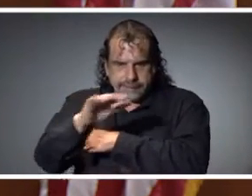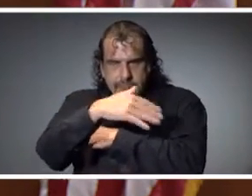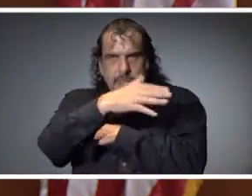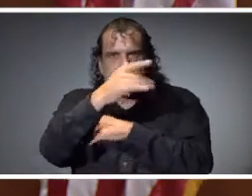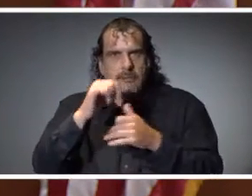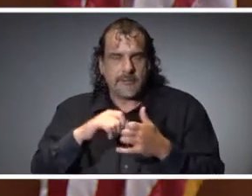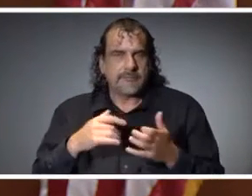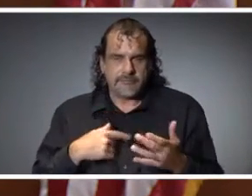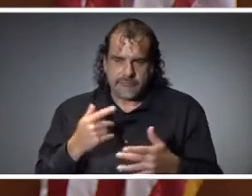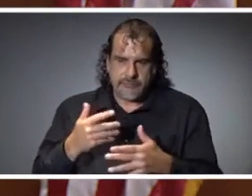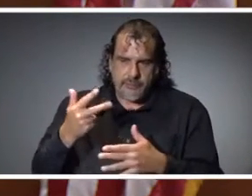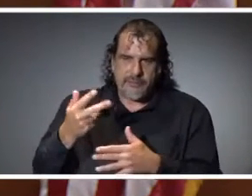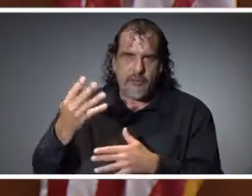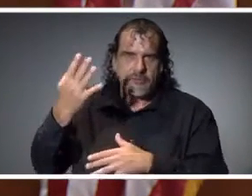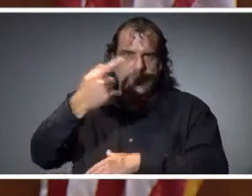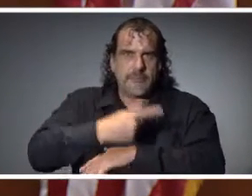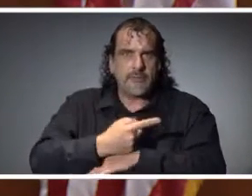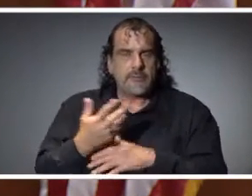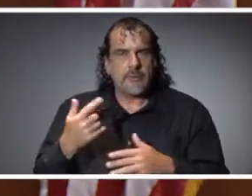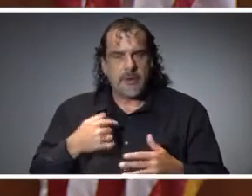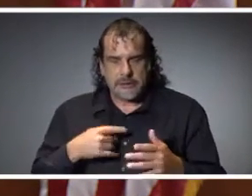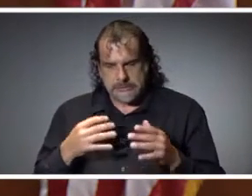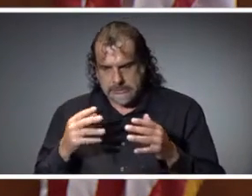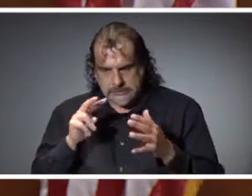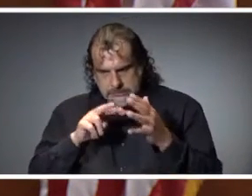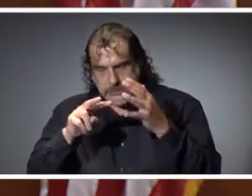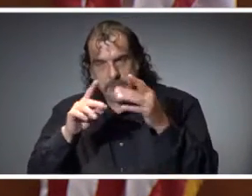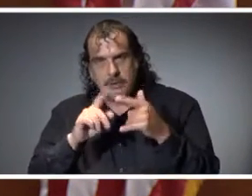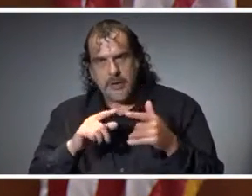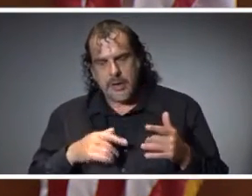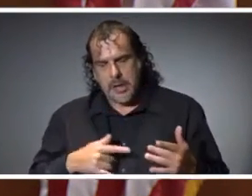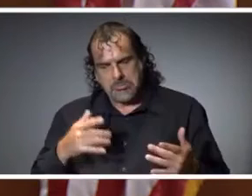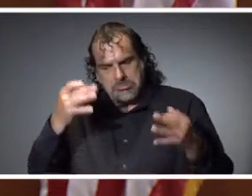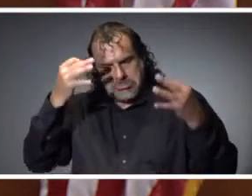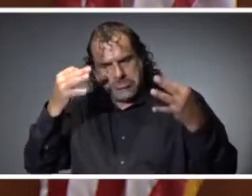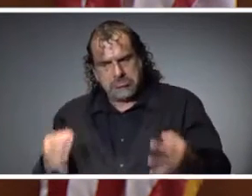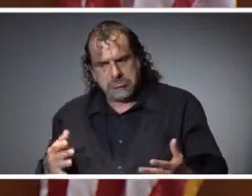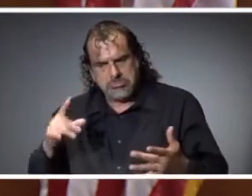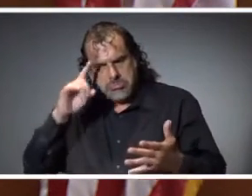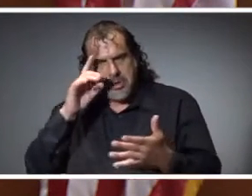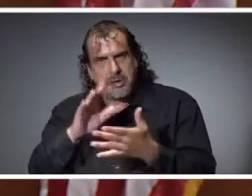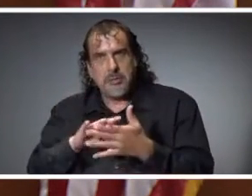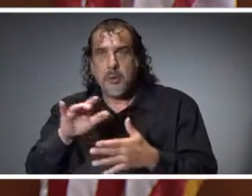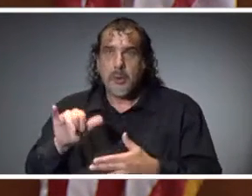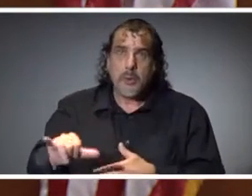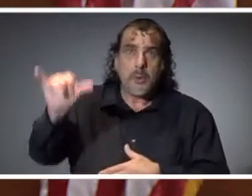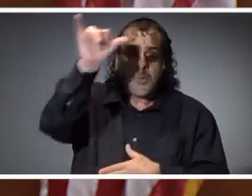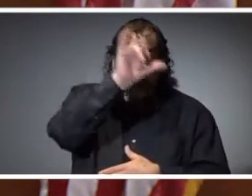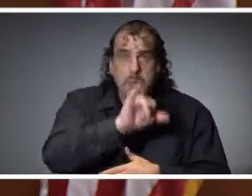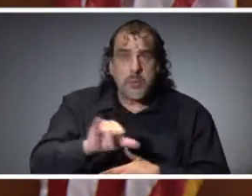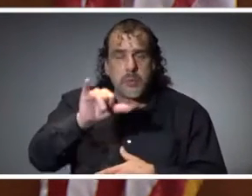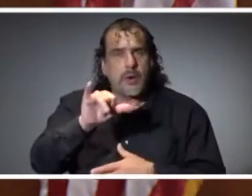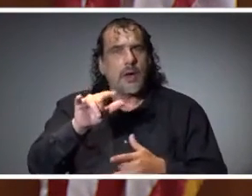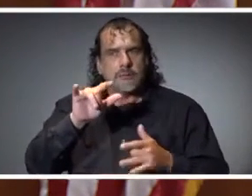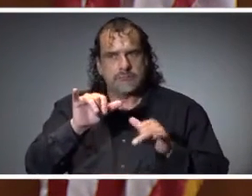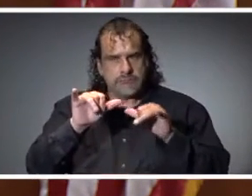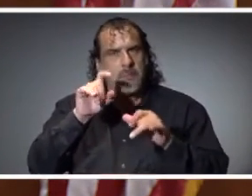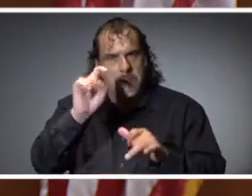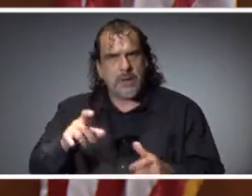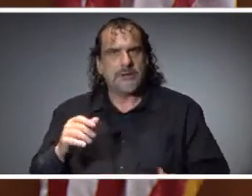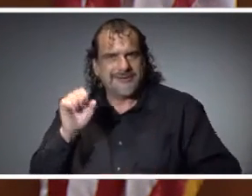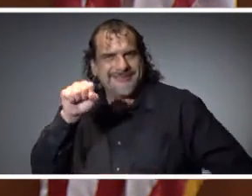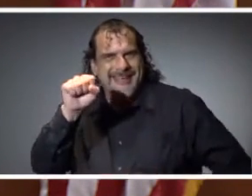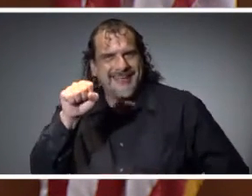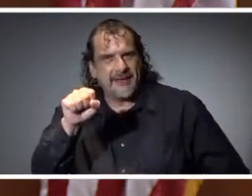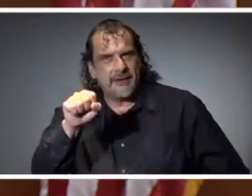and if we believe that a statewide approach is going to be necessary then we are going to